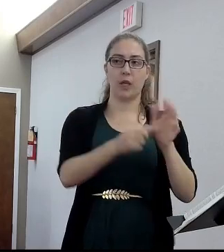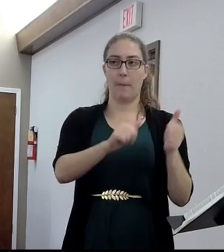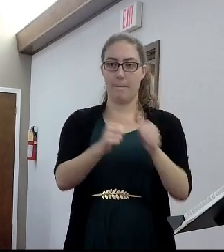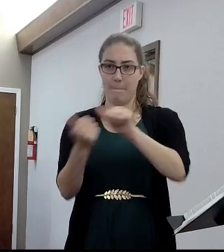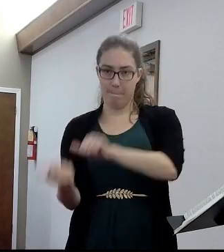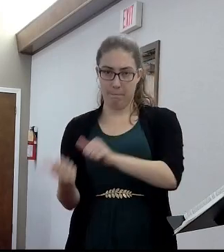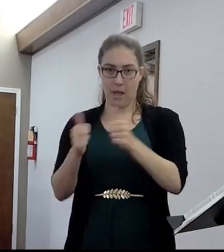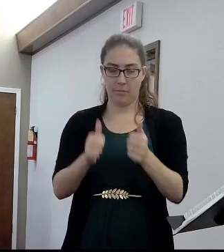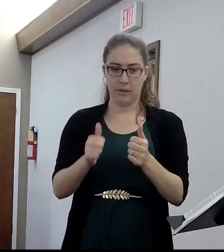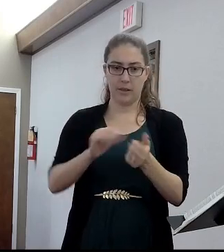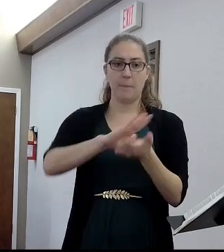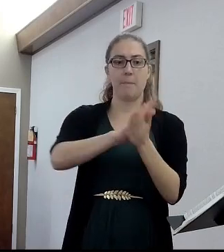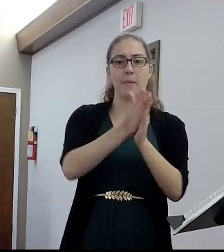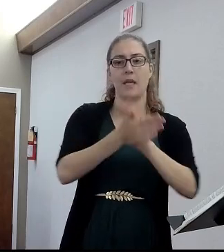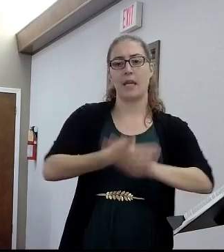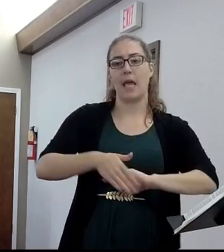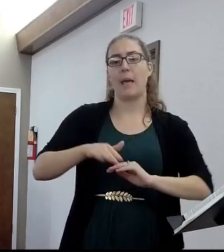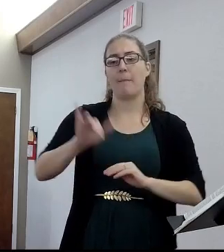he became dead to his family.